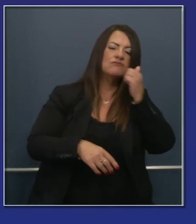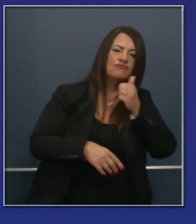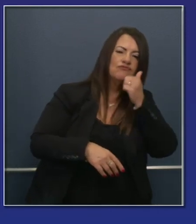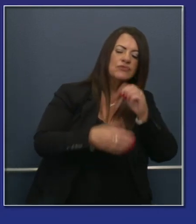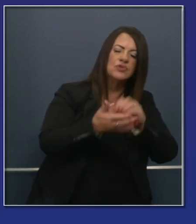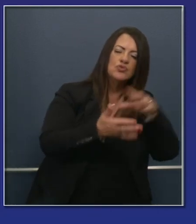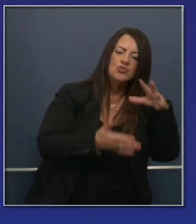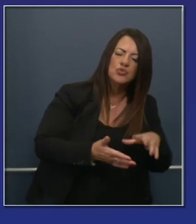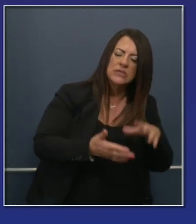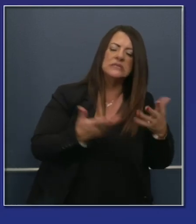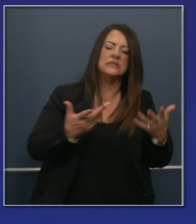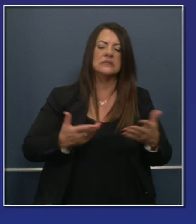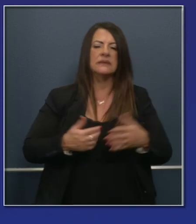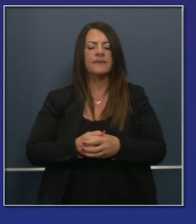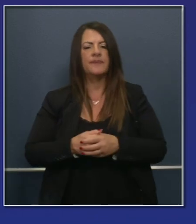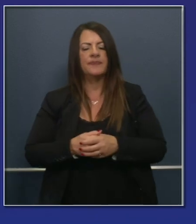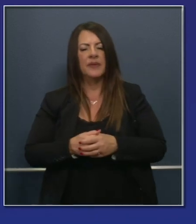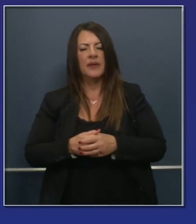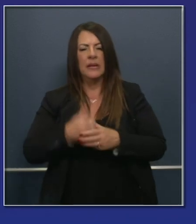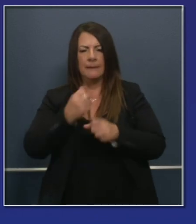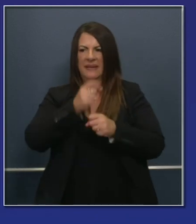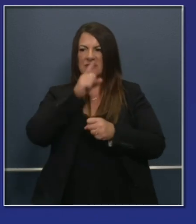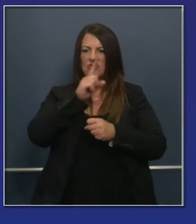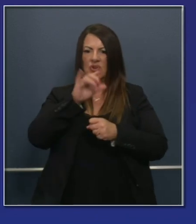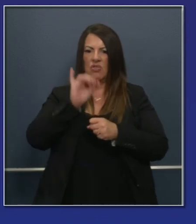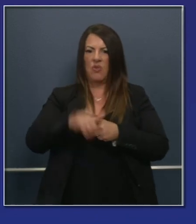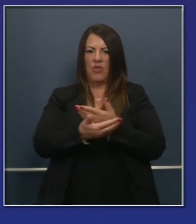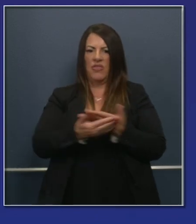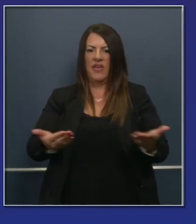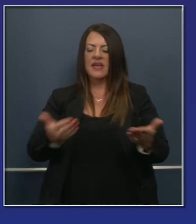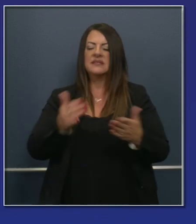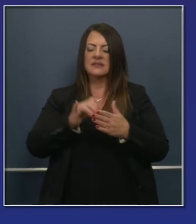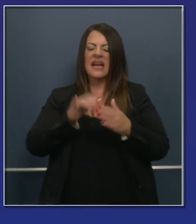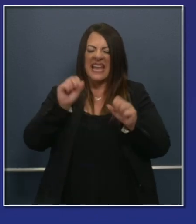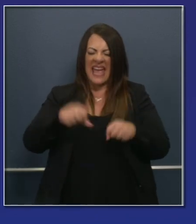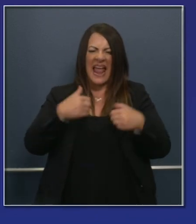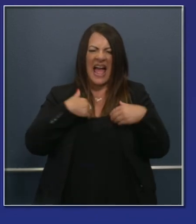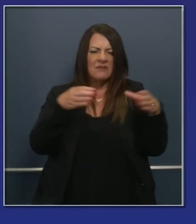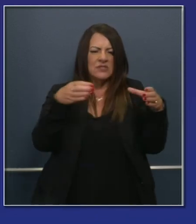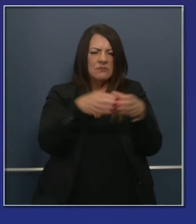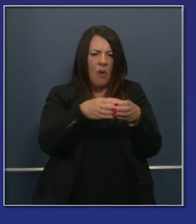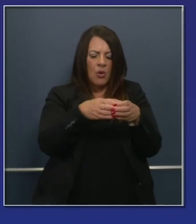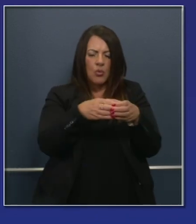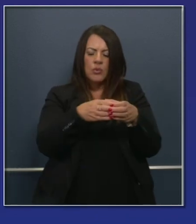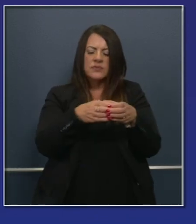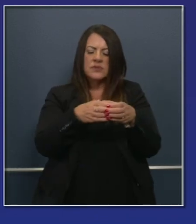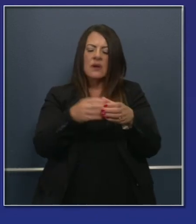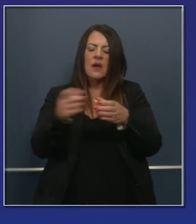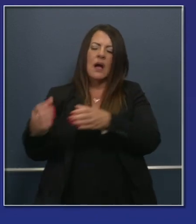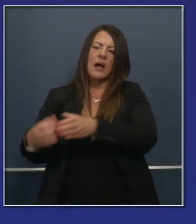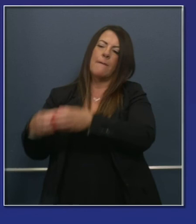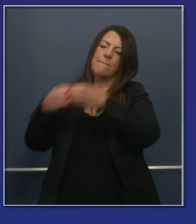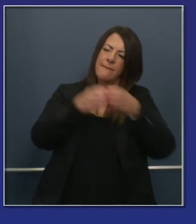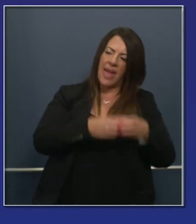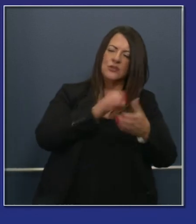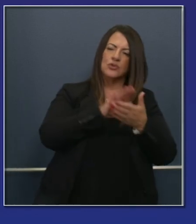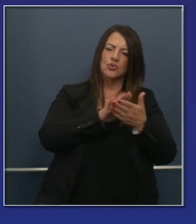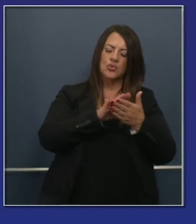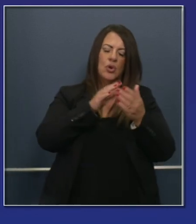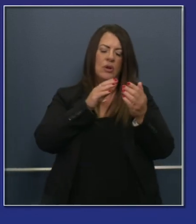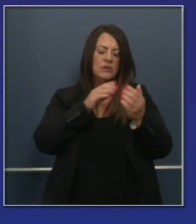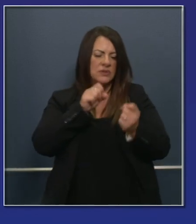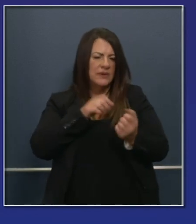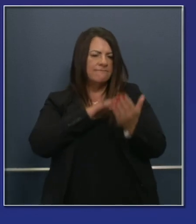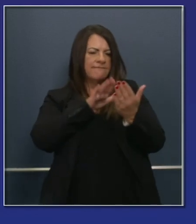soon as it's made viable to bring small groups back face-to-face. The staff have learned how to use